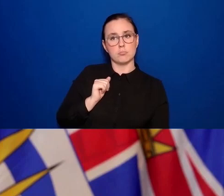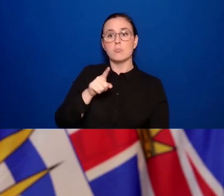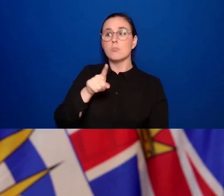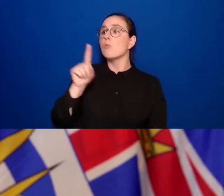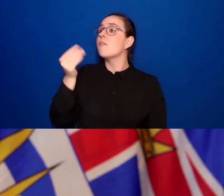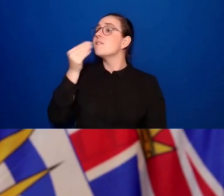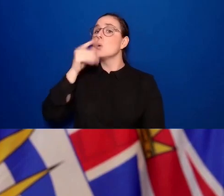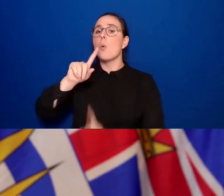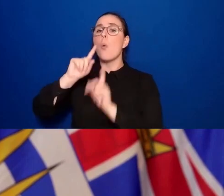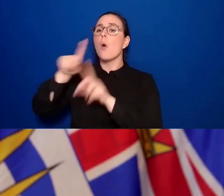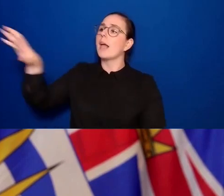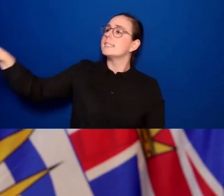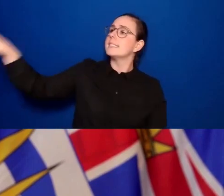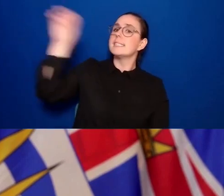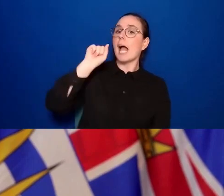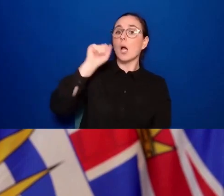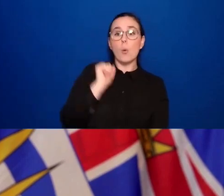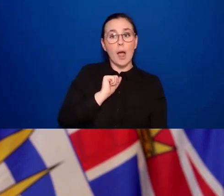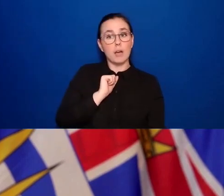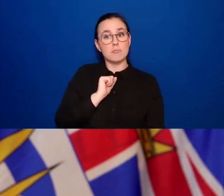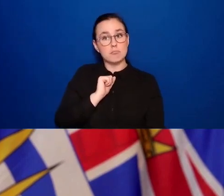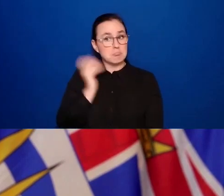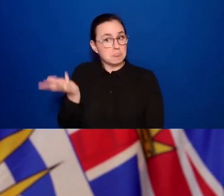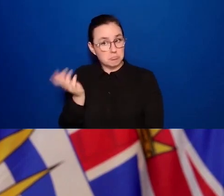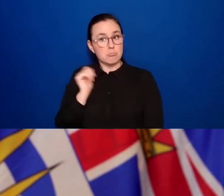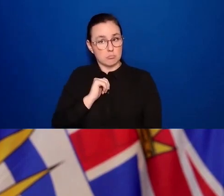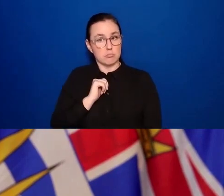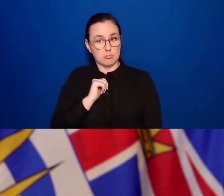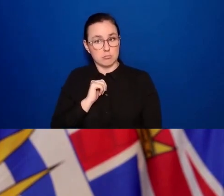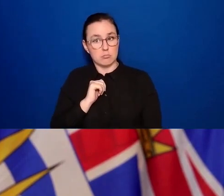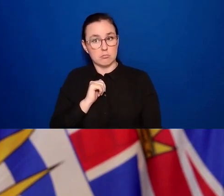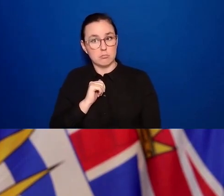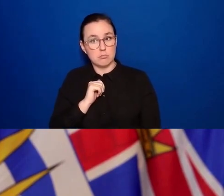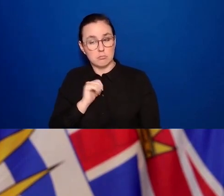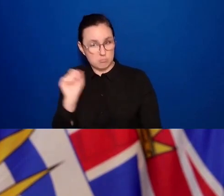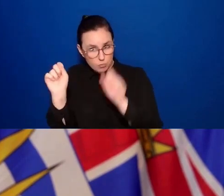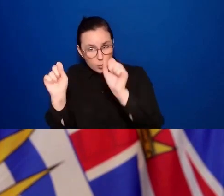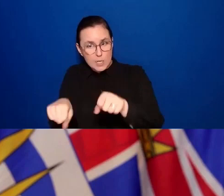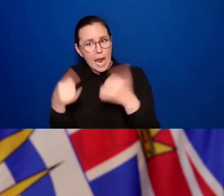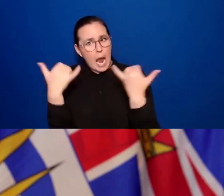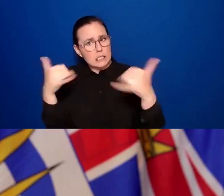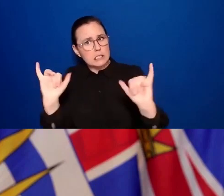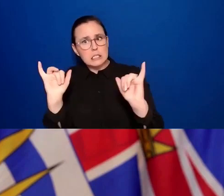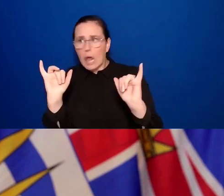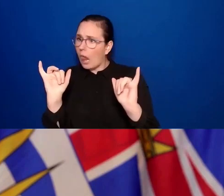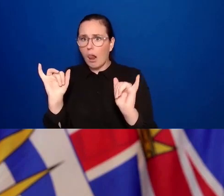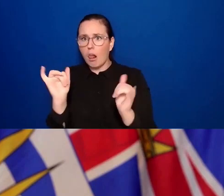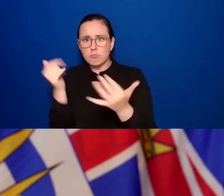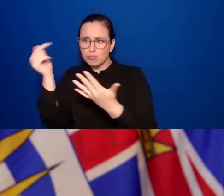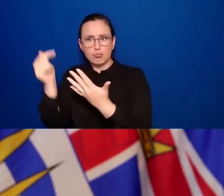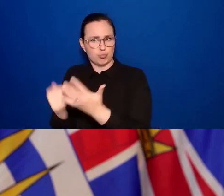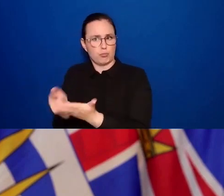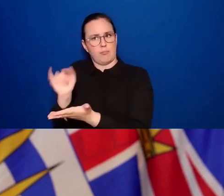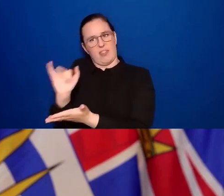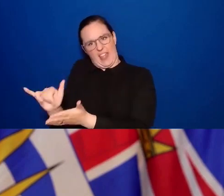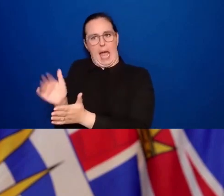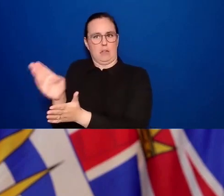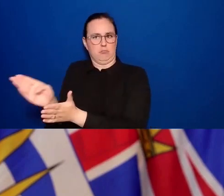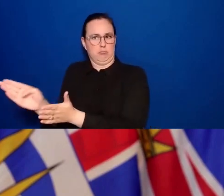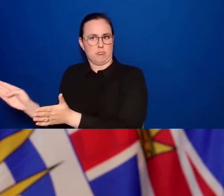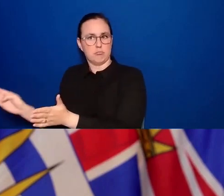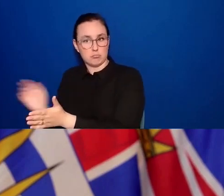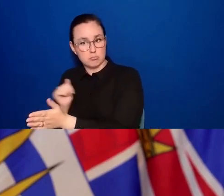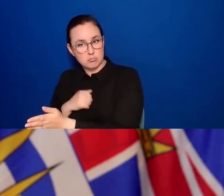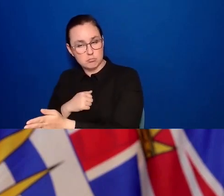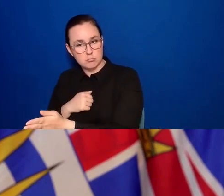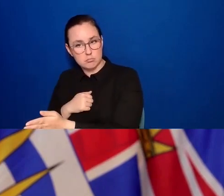have been closed down by necessity. So that's support your local businesses by doing takeout. Support your local team by watching